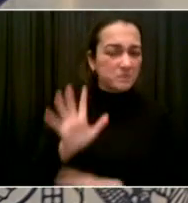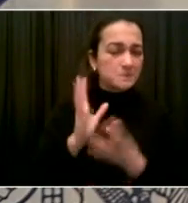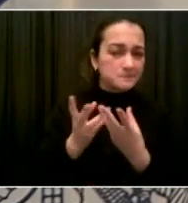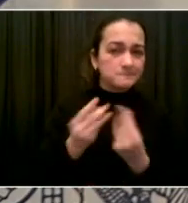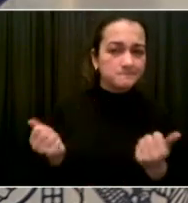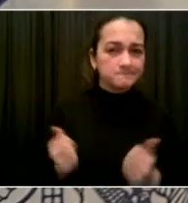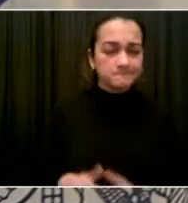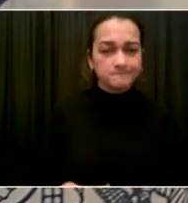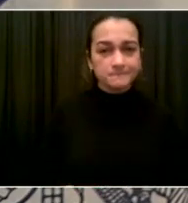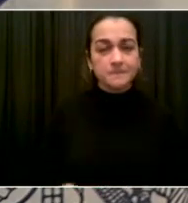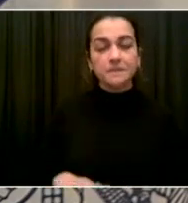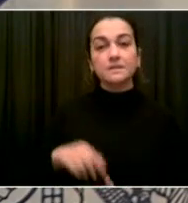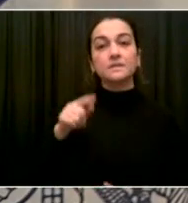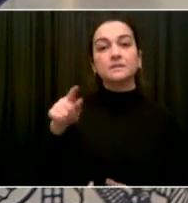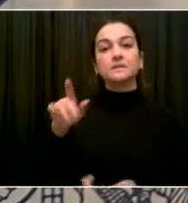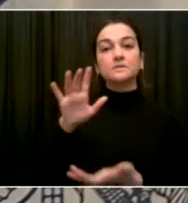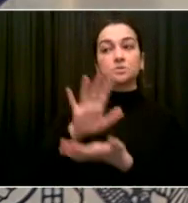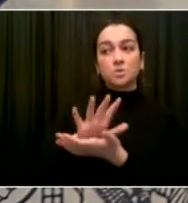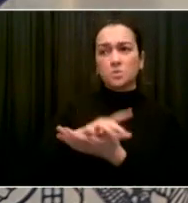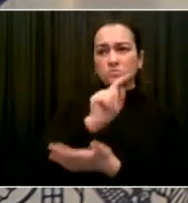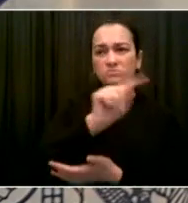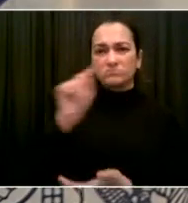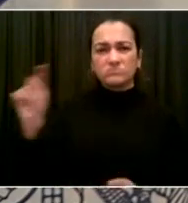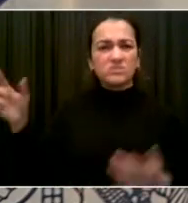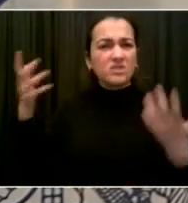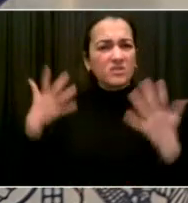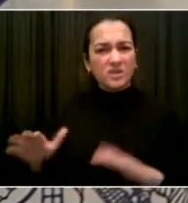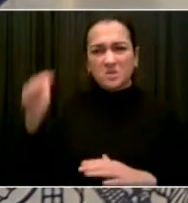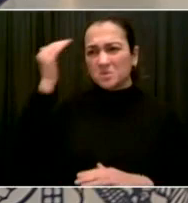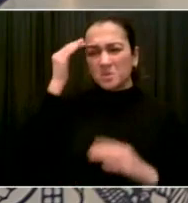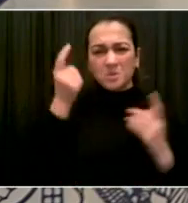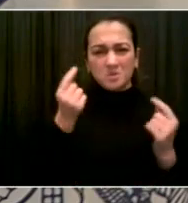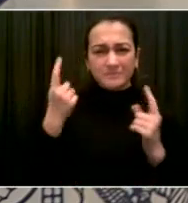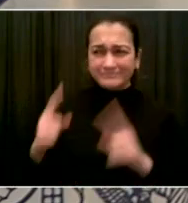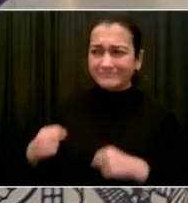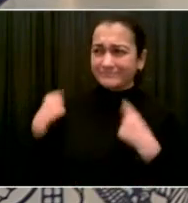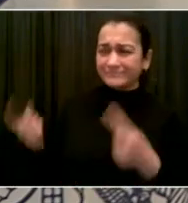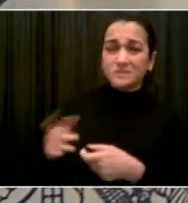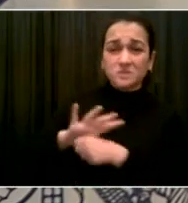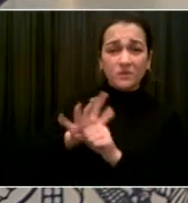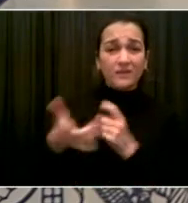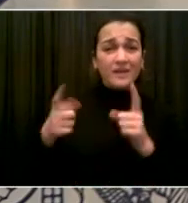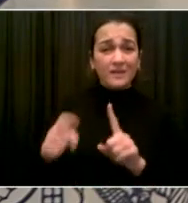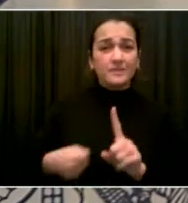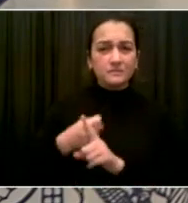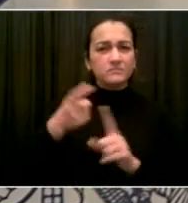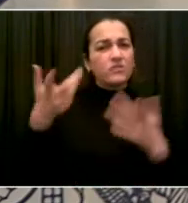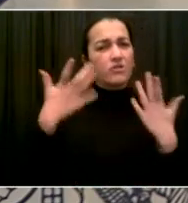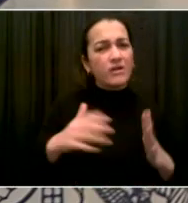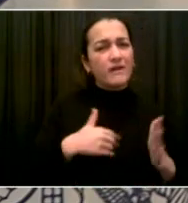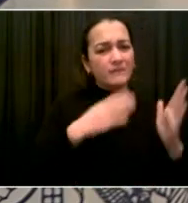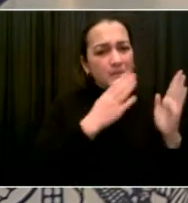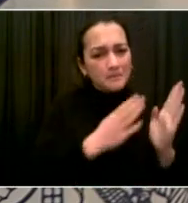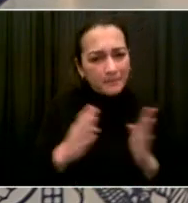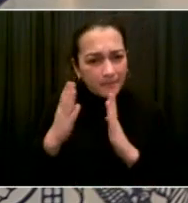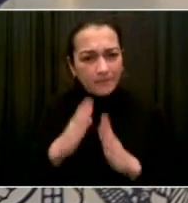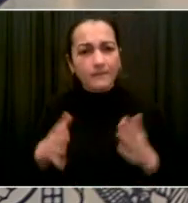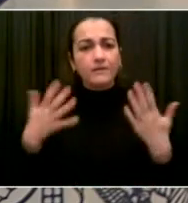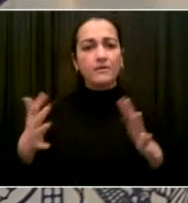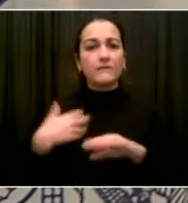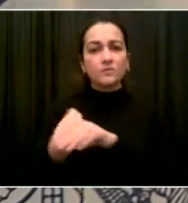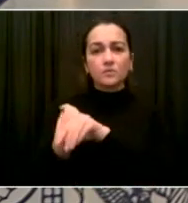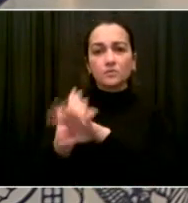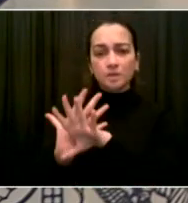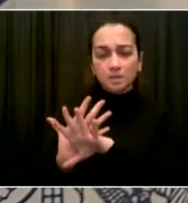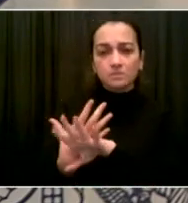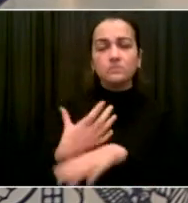When a school closes, obviously everything goes remote. When a whole classroom closes, that goes remote. We have